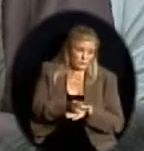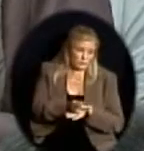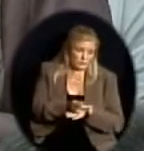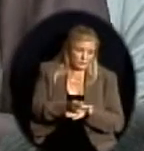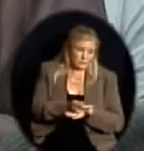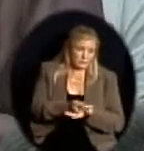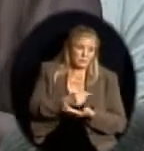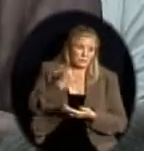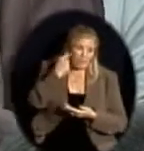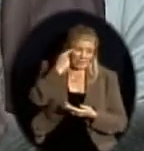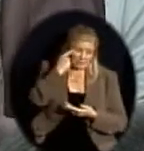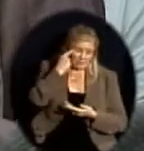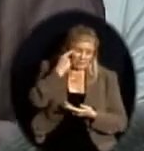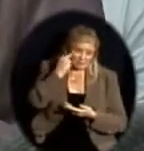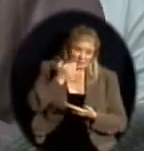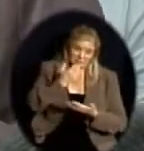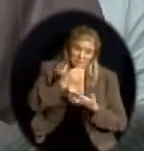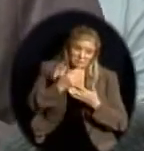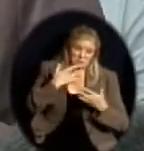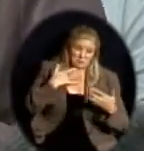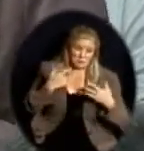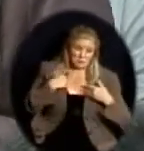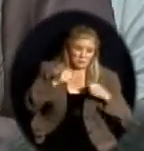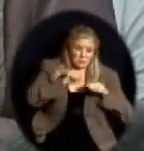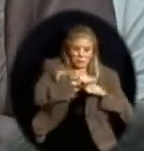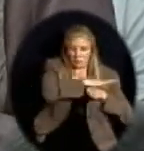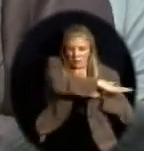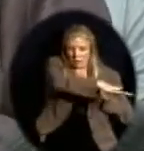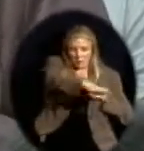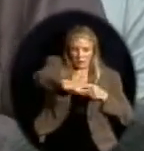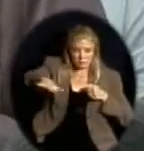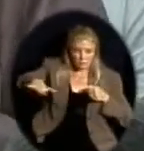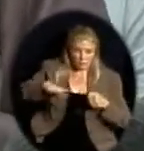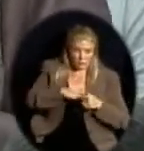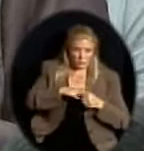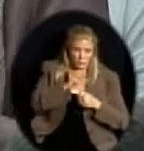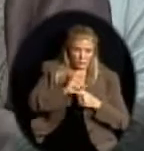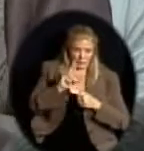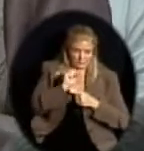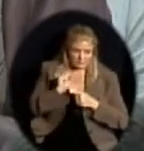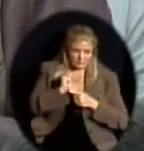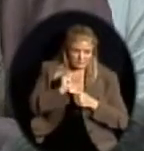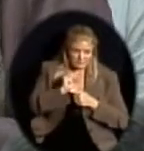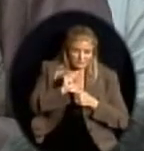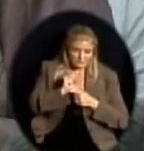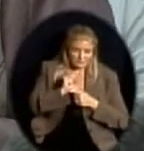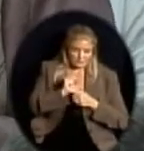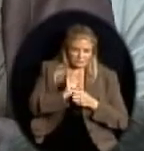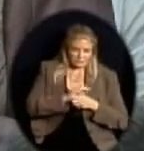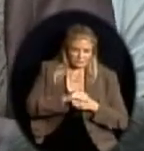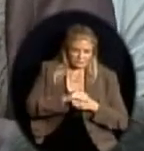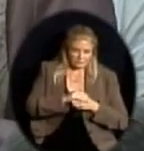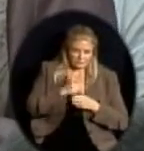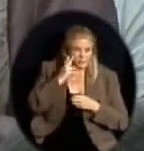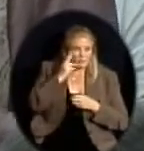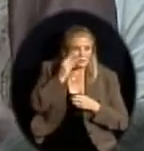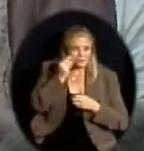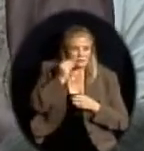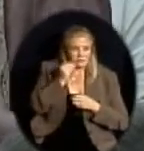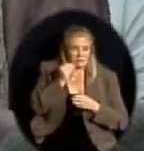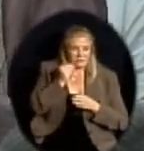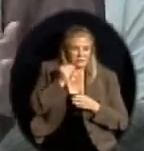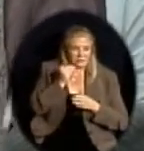is certainly a concern across the United States, and I think with some of the things you'll hear from us on the next few slides, you'll see that that